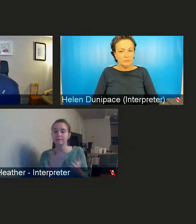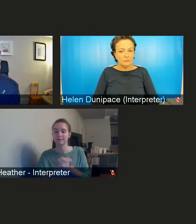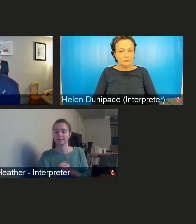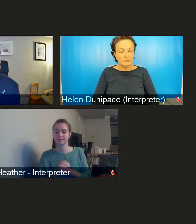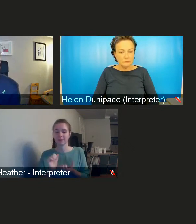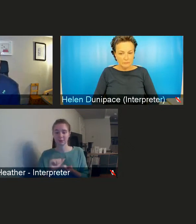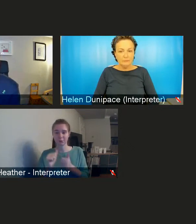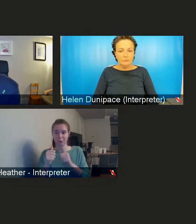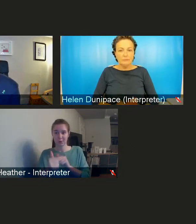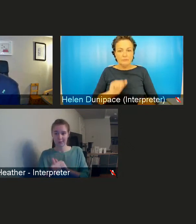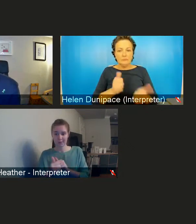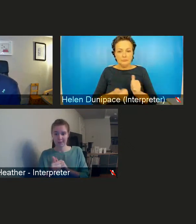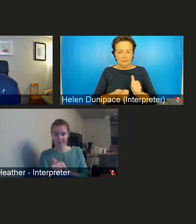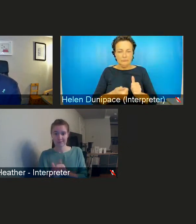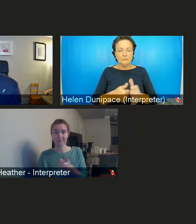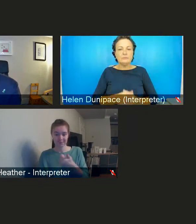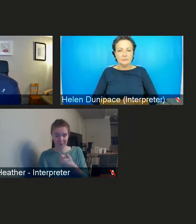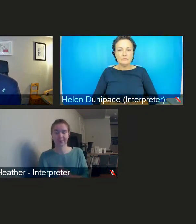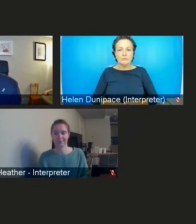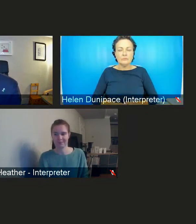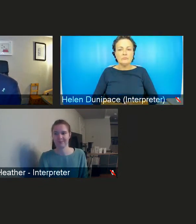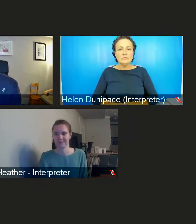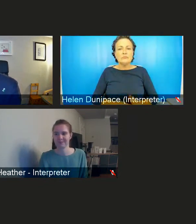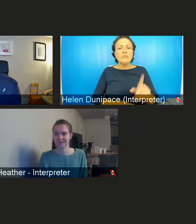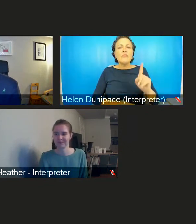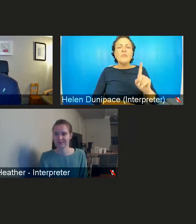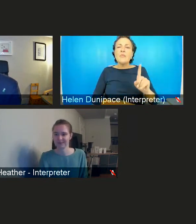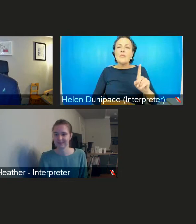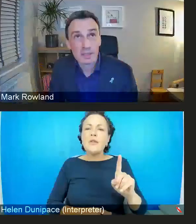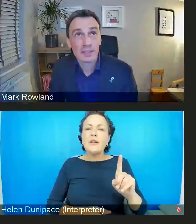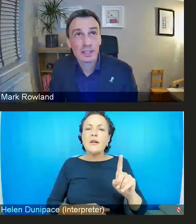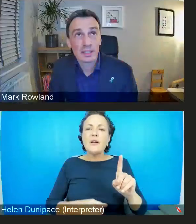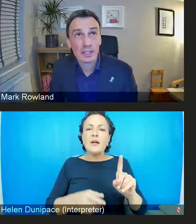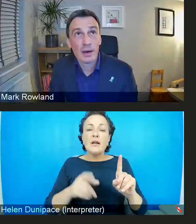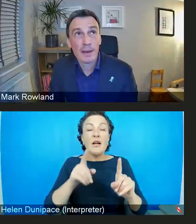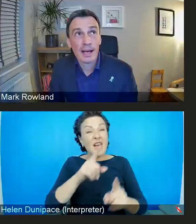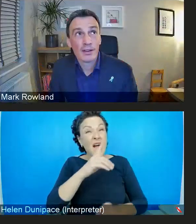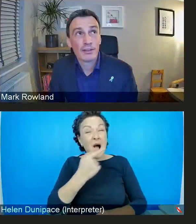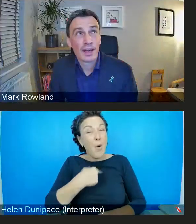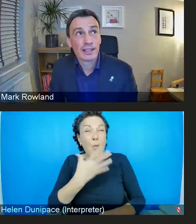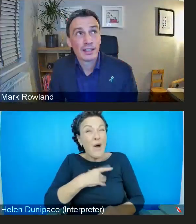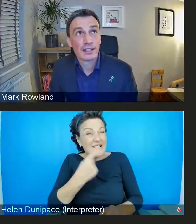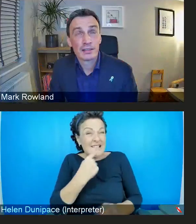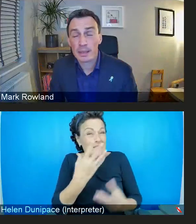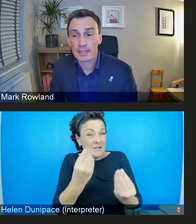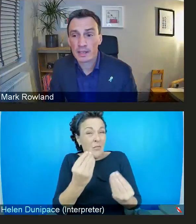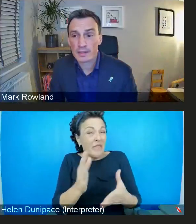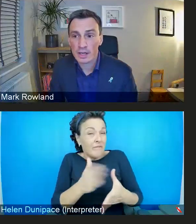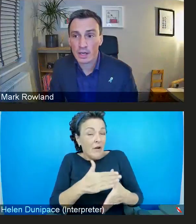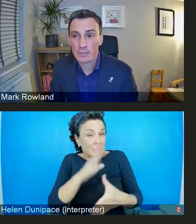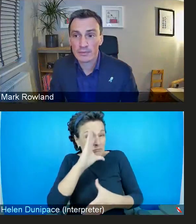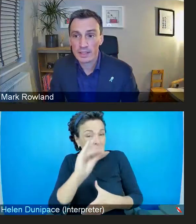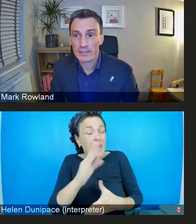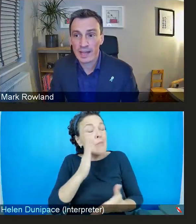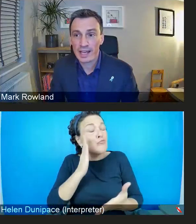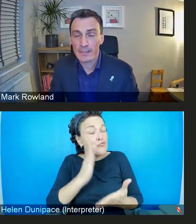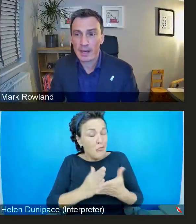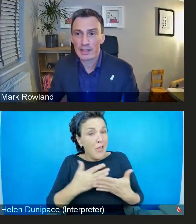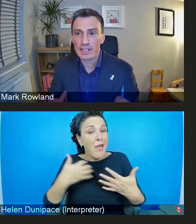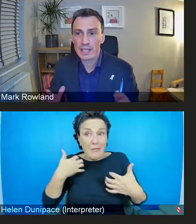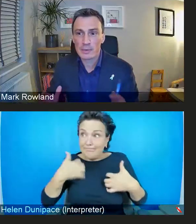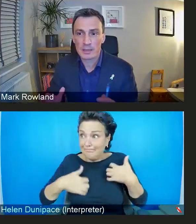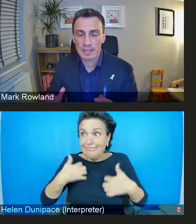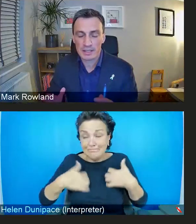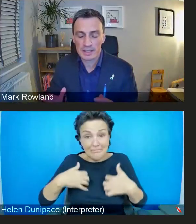And that, yeah, I think it is. can I can I just I am like really optimistic, though, about the fact that public health is hard, preventative.